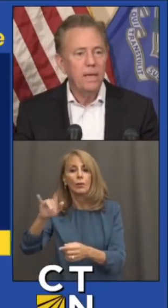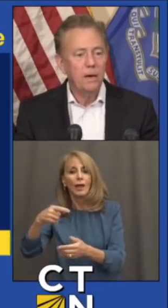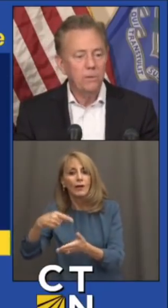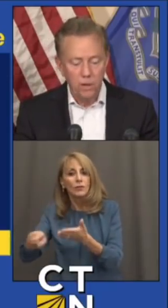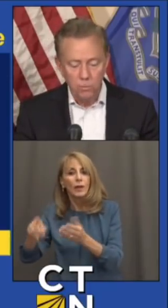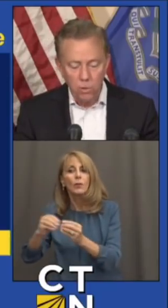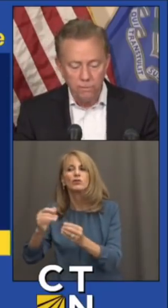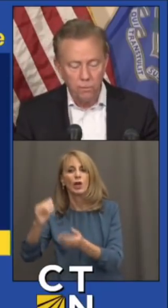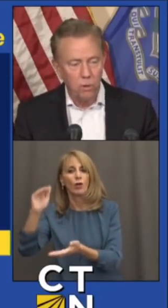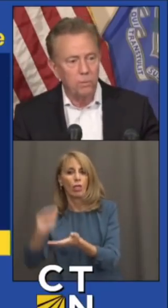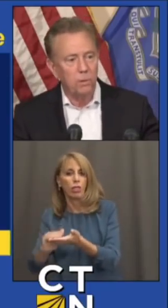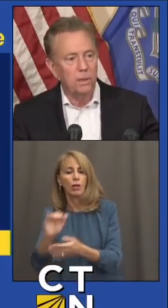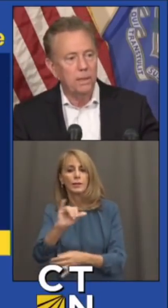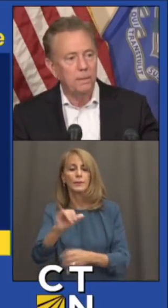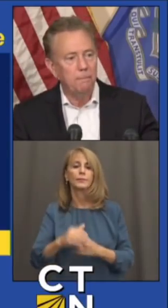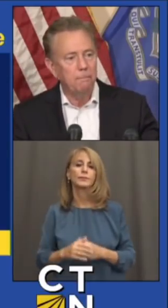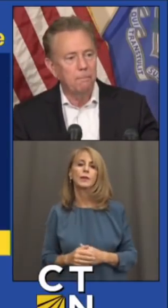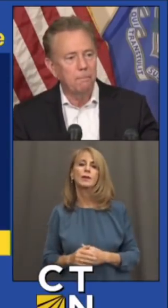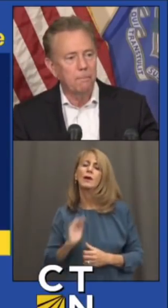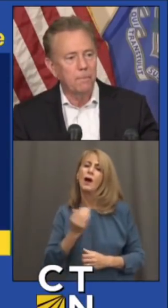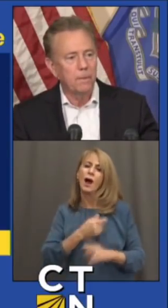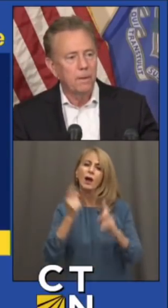Making health care more affordable.